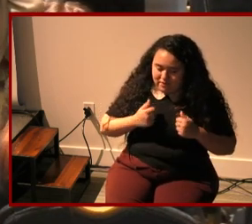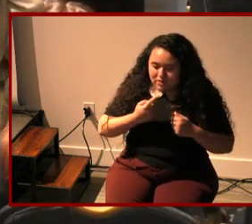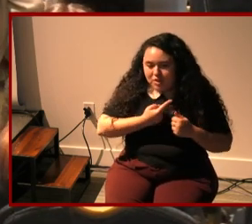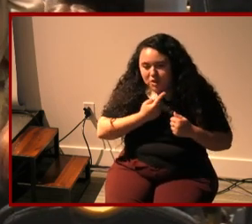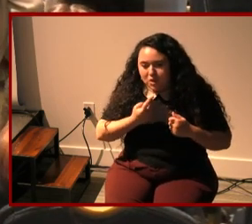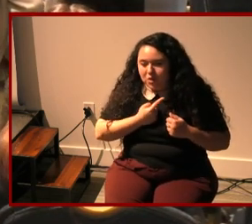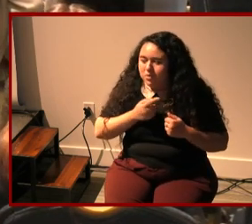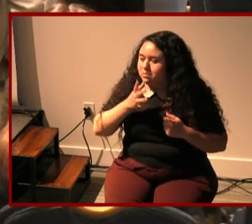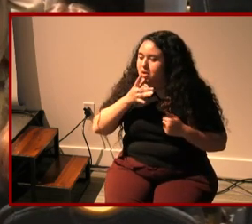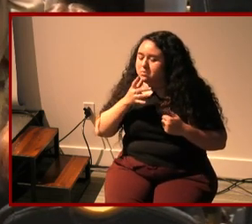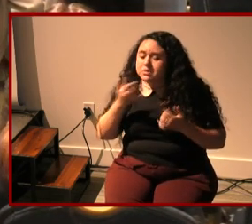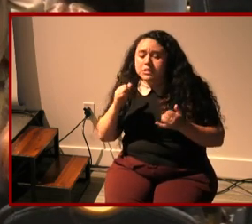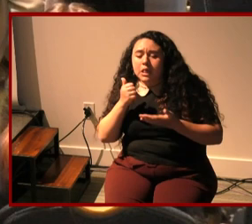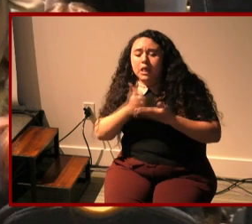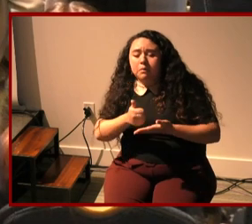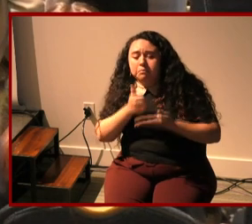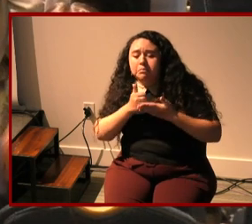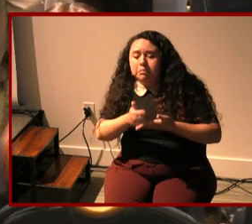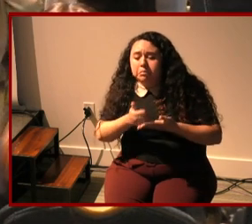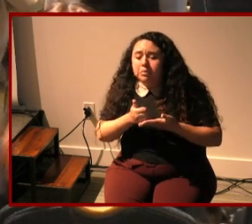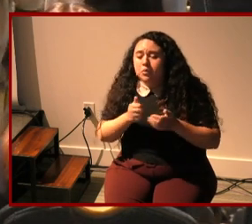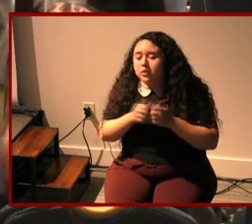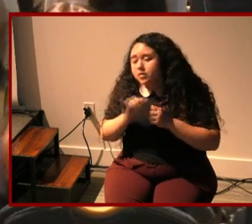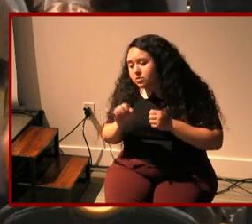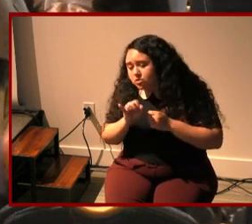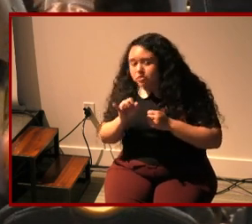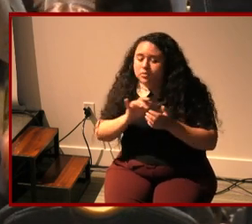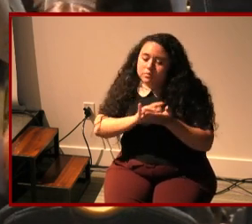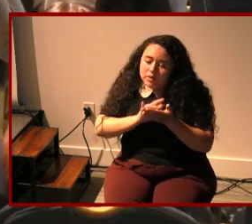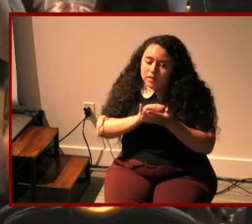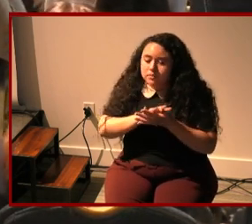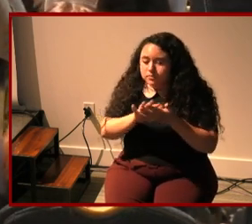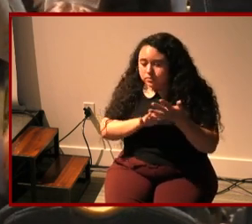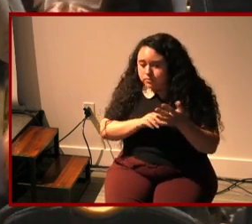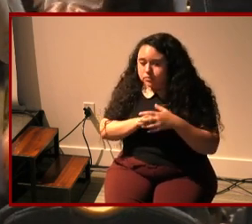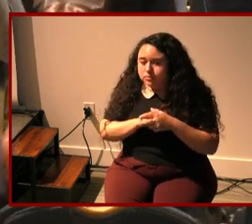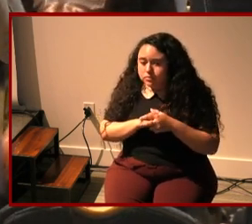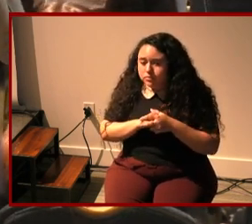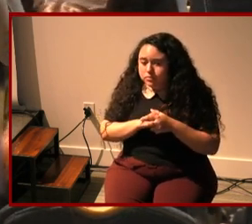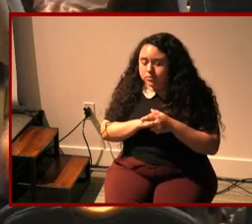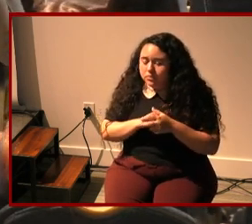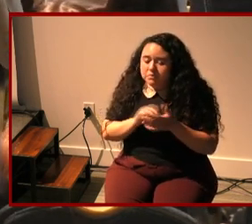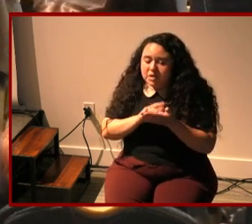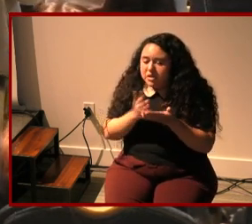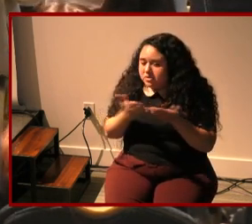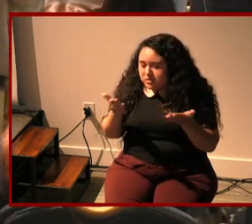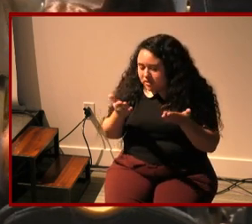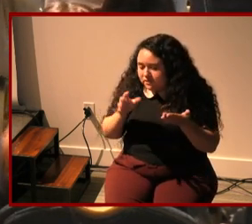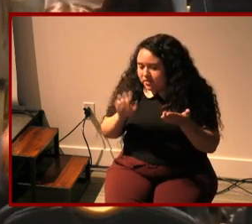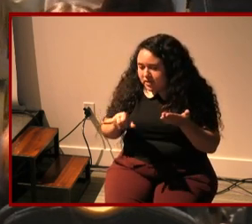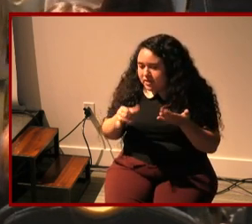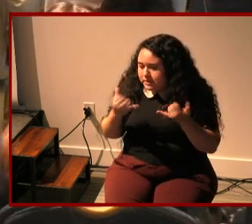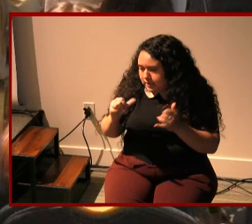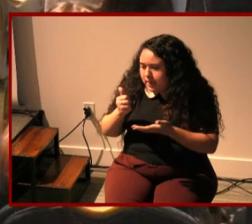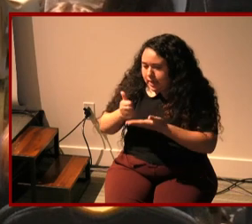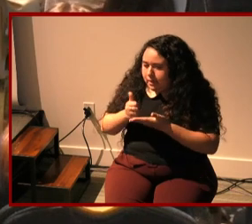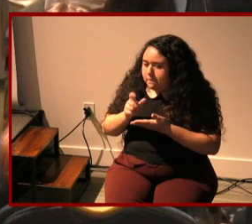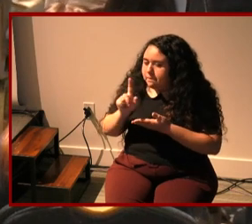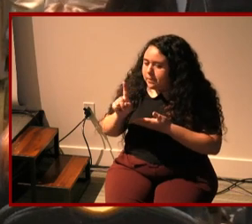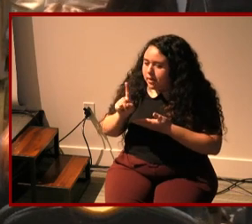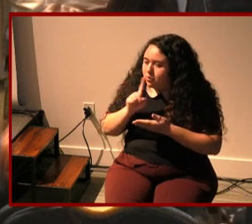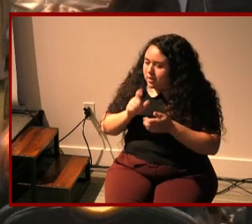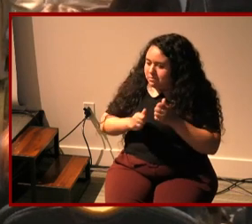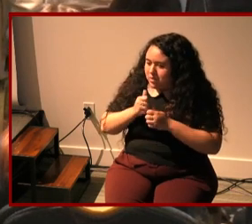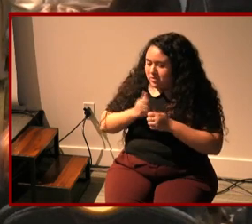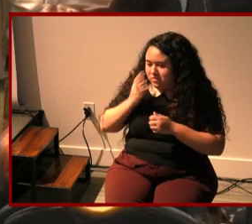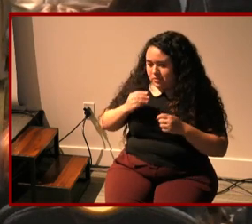obviously still helps me with like the insurance and like medical like supply side of thing things but the majority